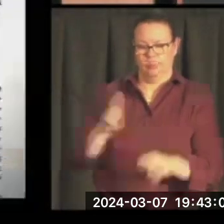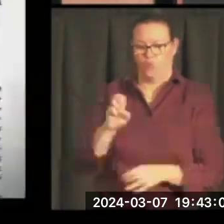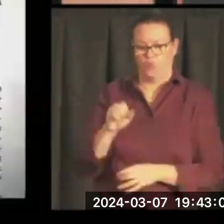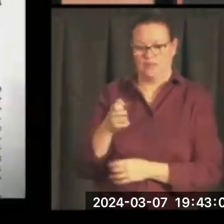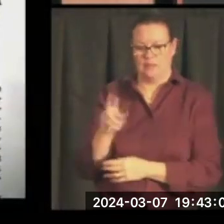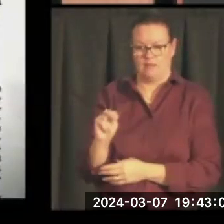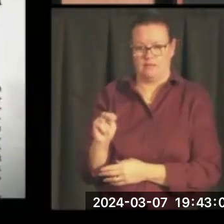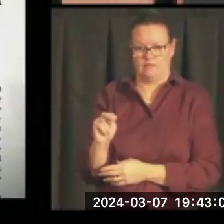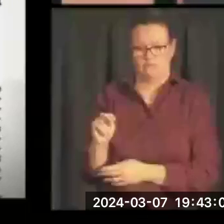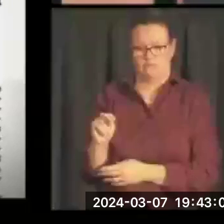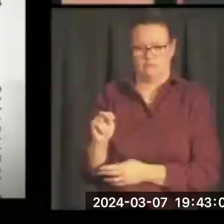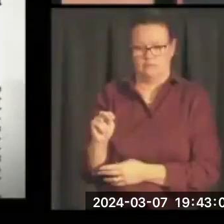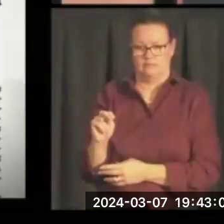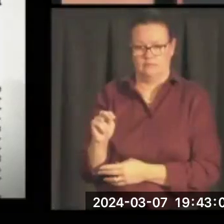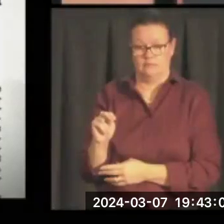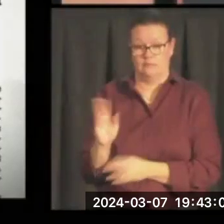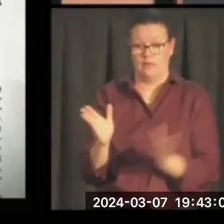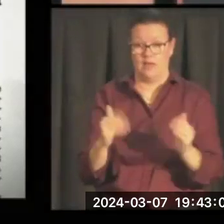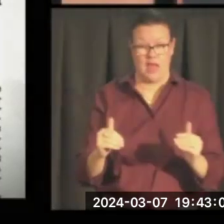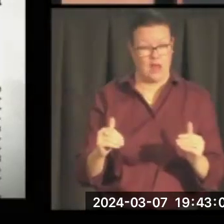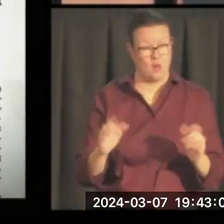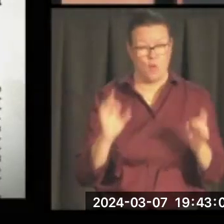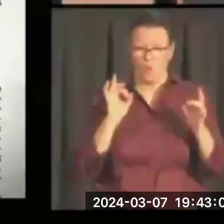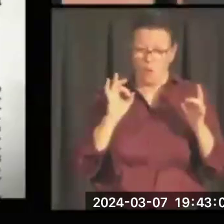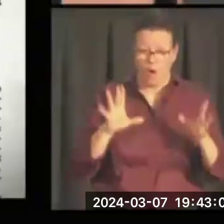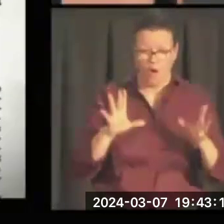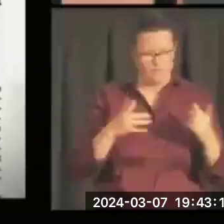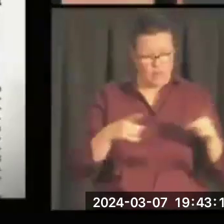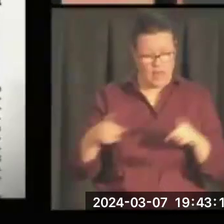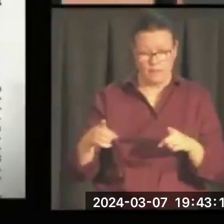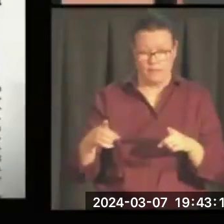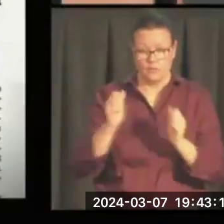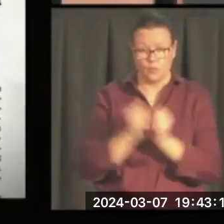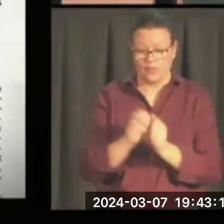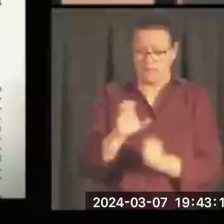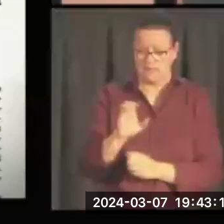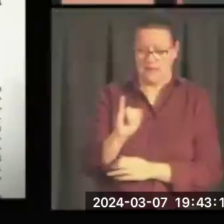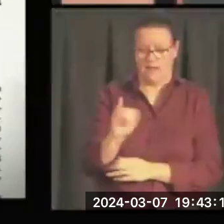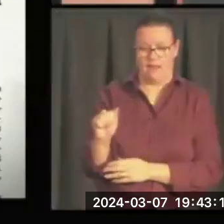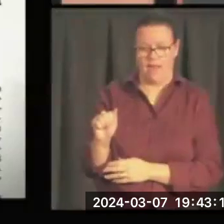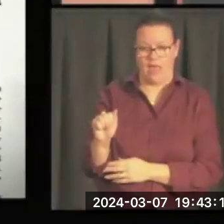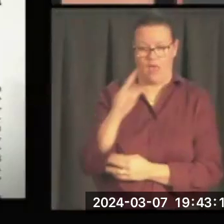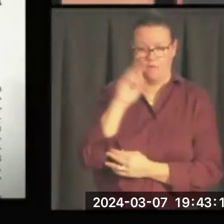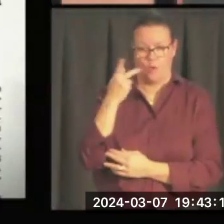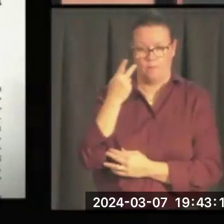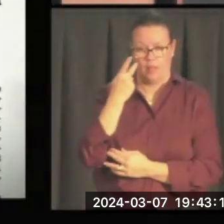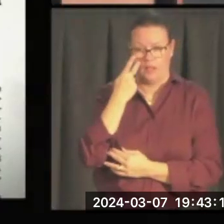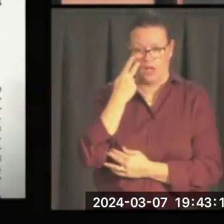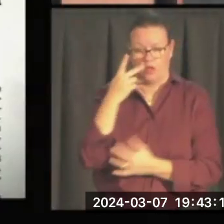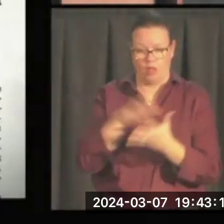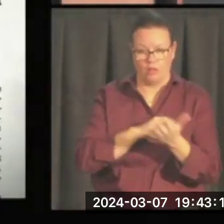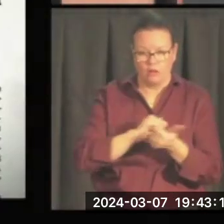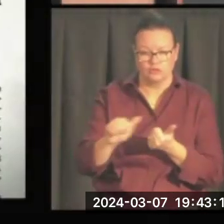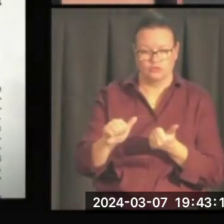And huge scandals involving the Central Intelligence Agency for political assassinations,